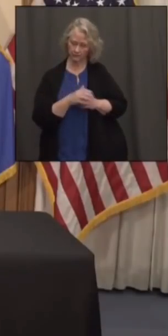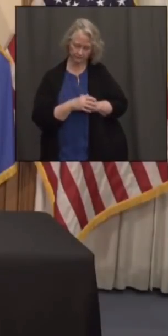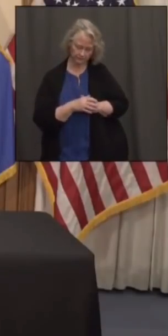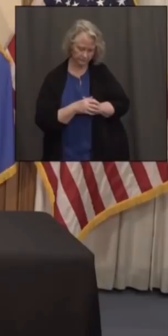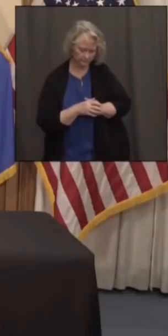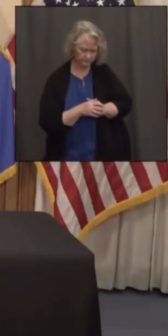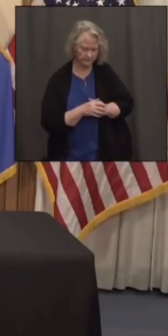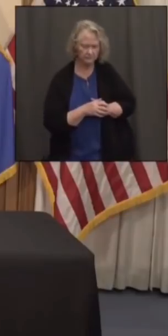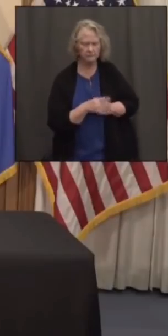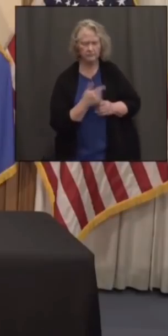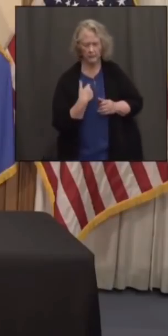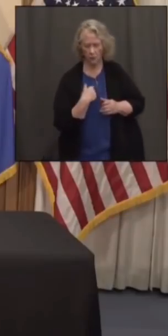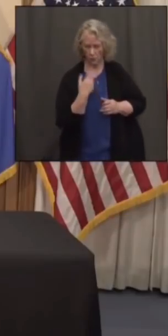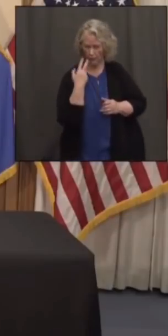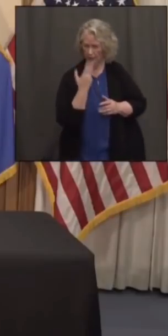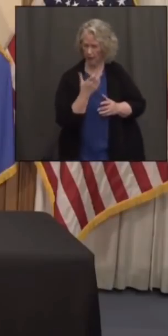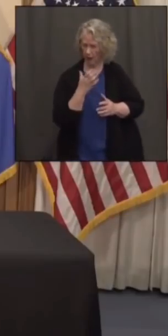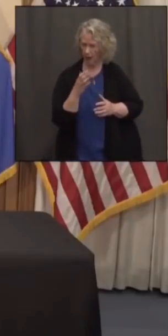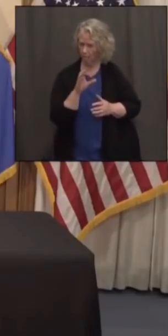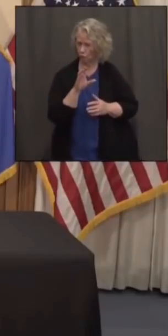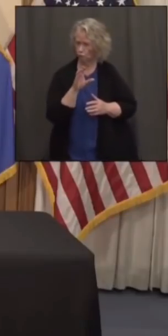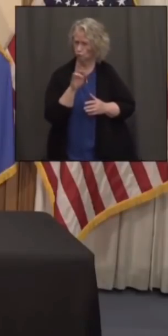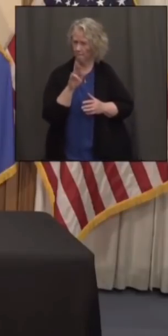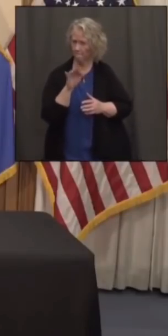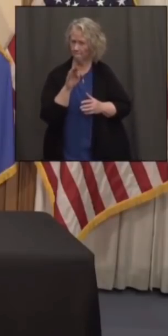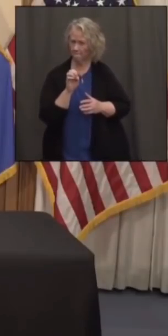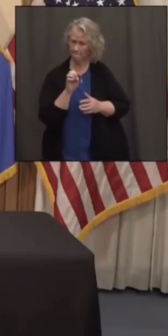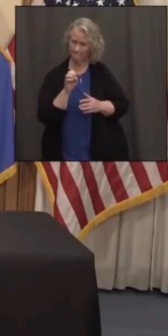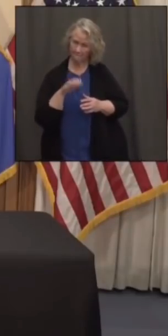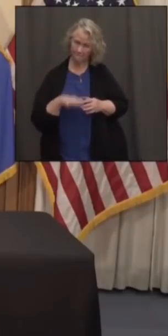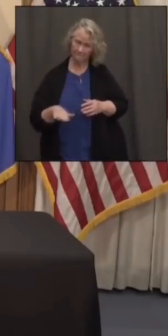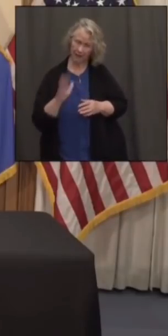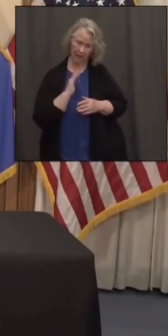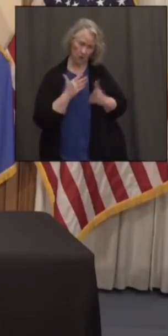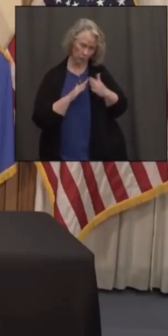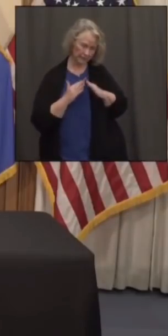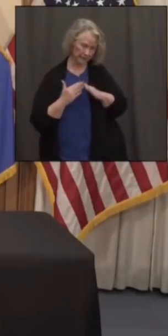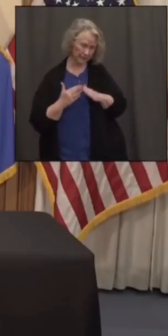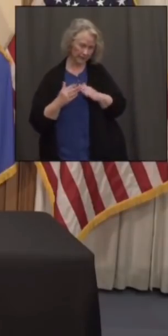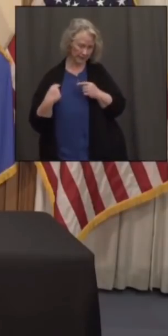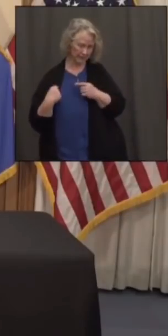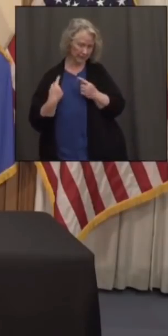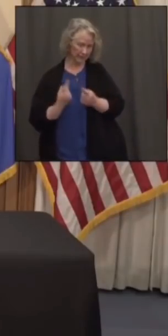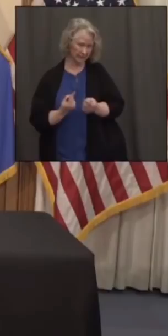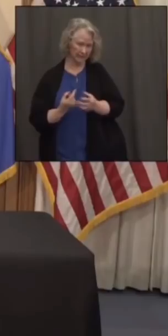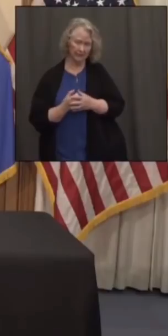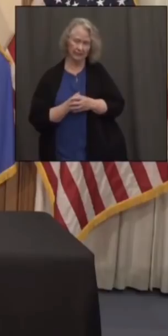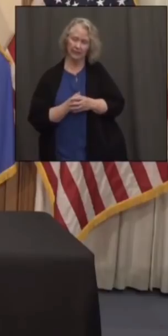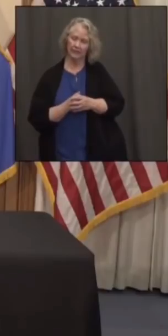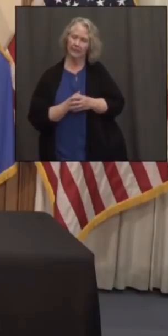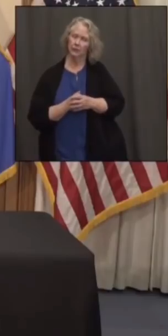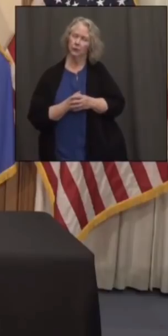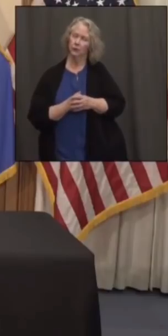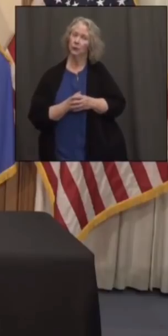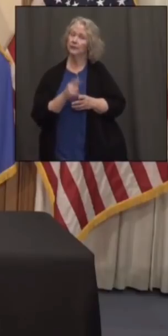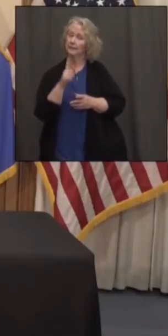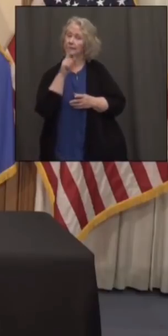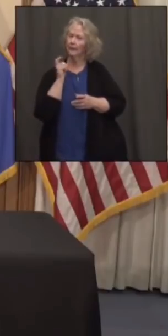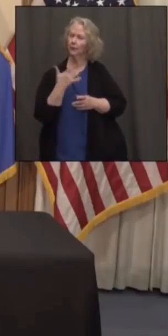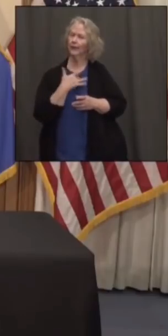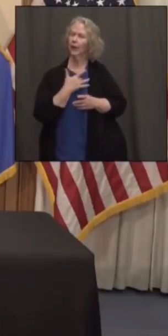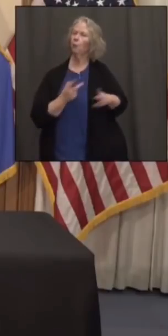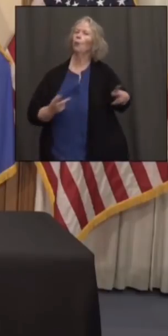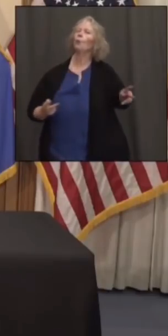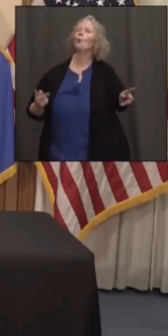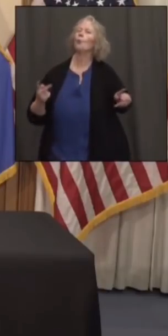We've seen a lot of crime in cities throughout Connecticut in the past week. And although, like, summer is historically a worse time for